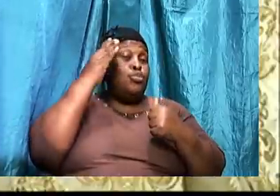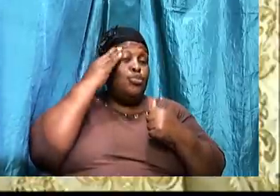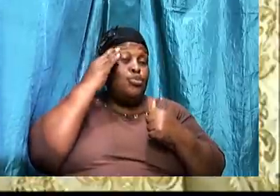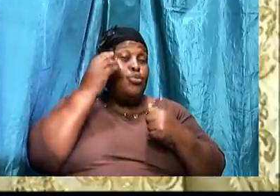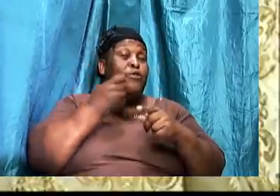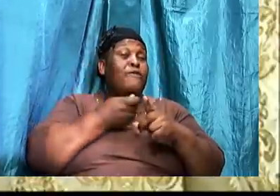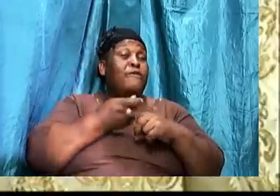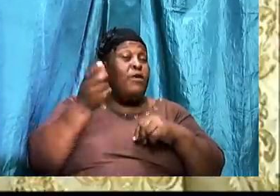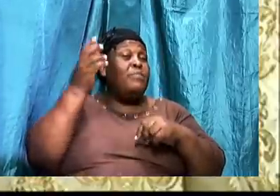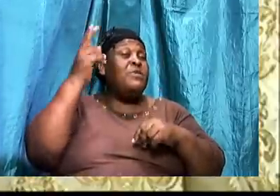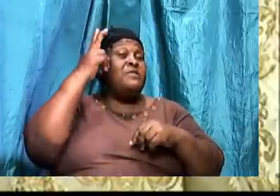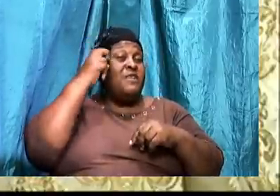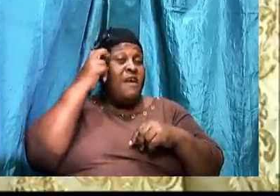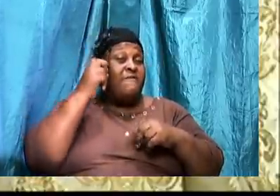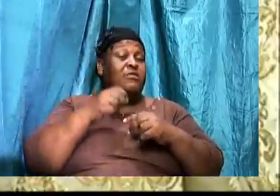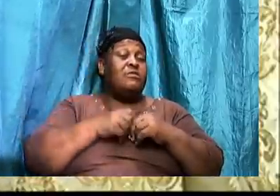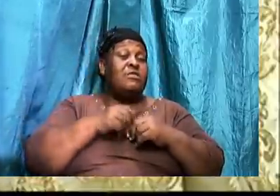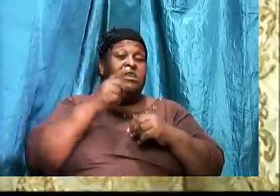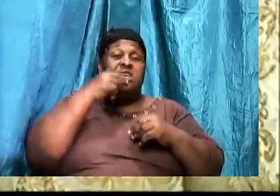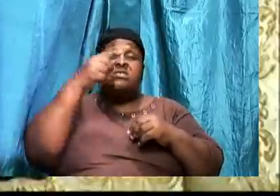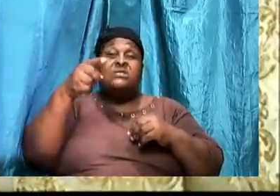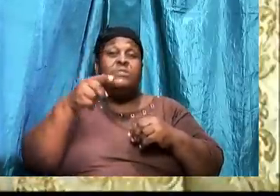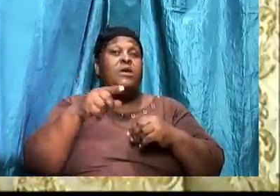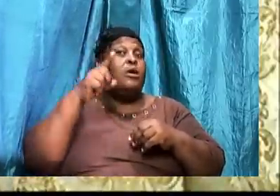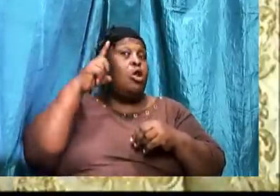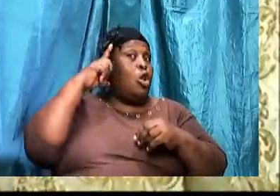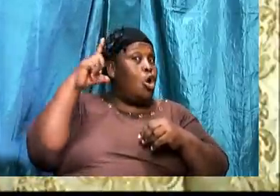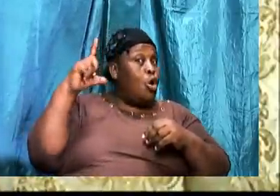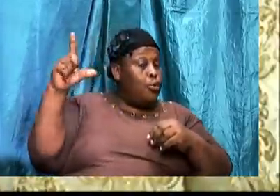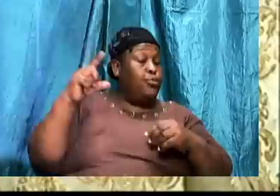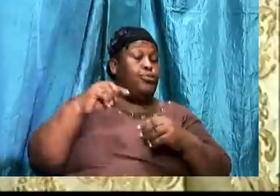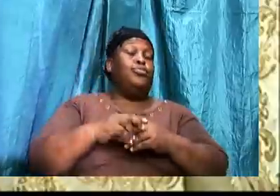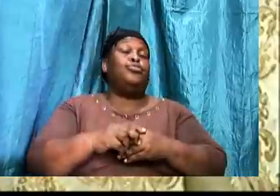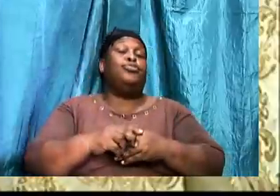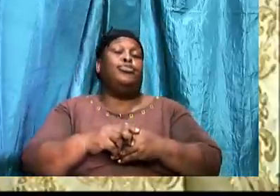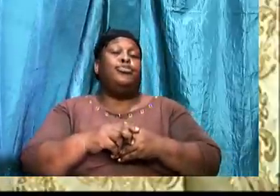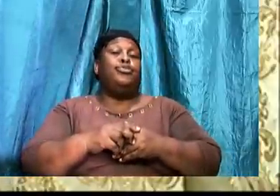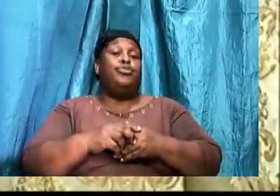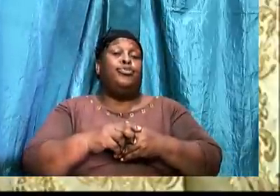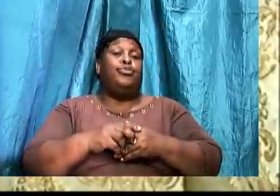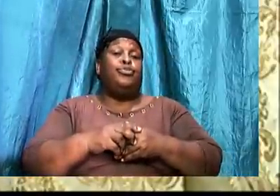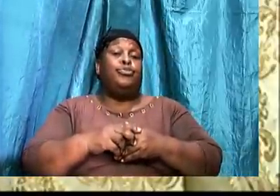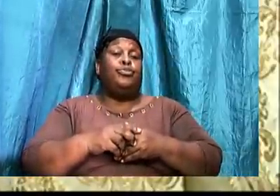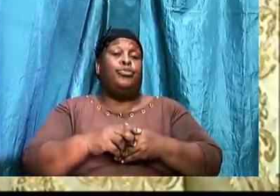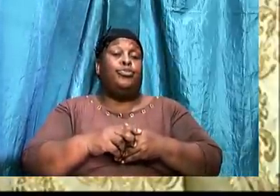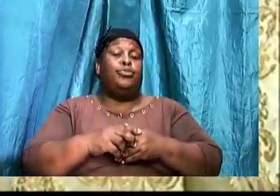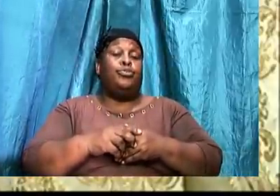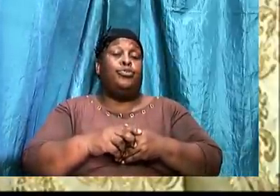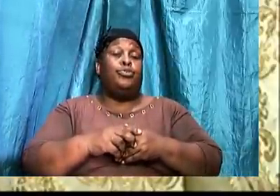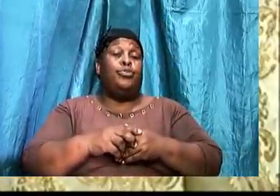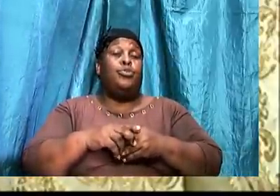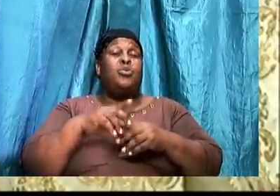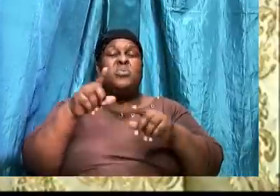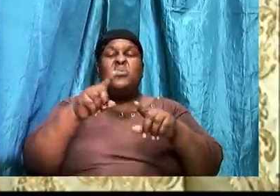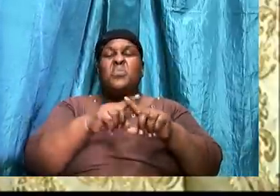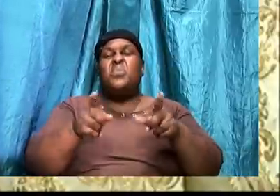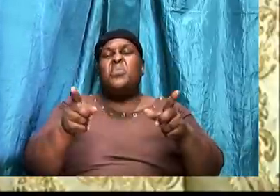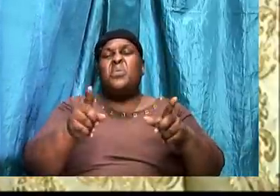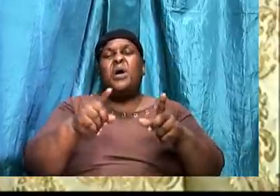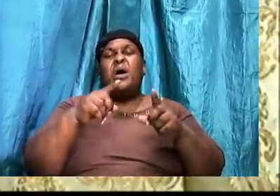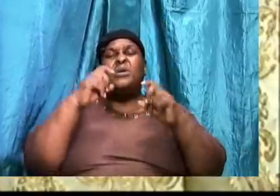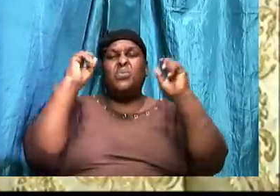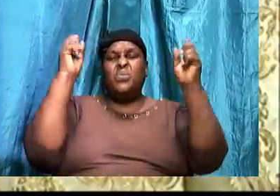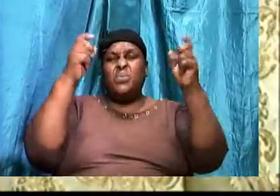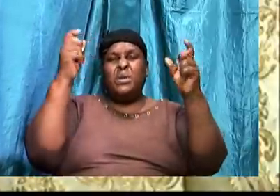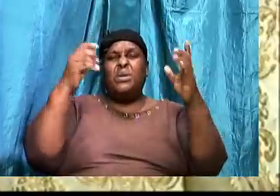of Jesus. I rebuke you in the name of Jesus. That's a thought, I rebuke you in the name of Jesus Christ. You cannot win against